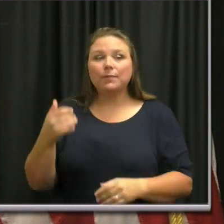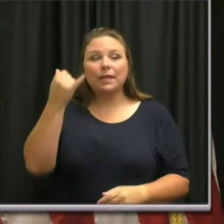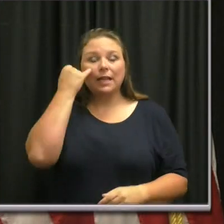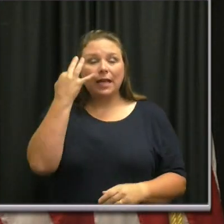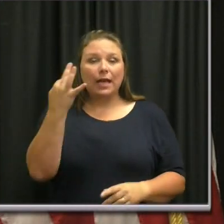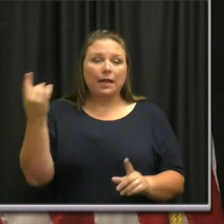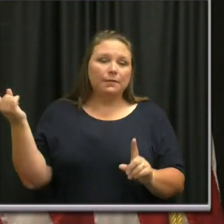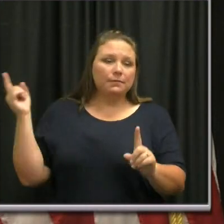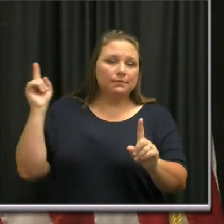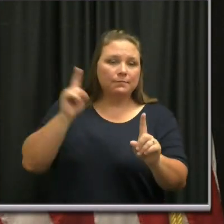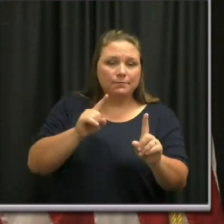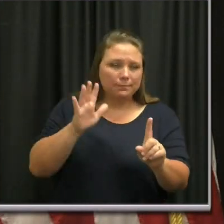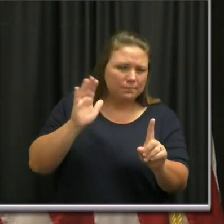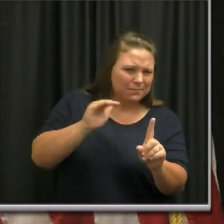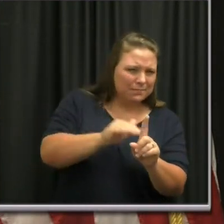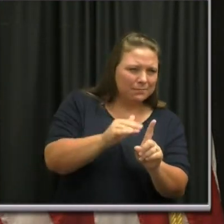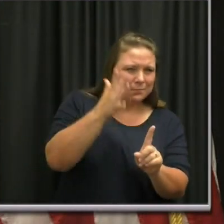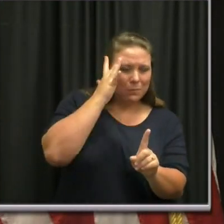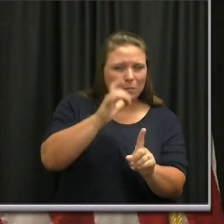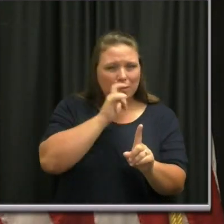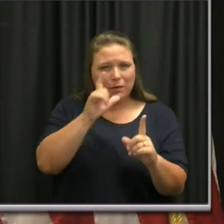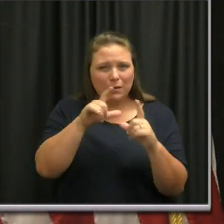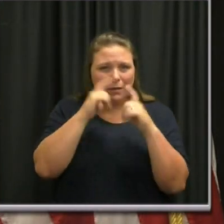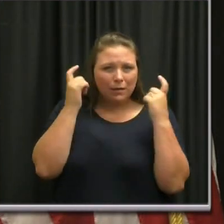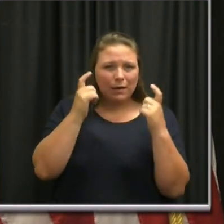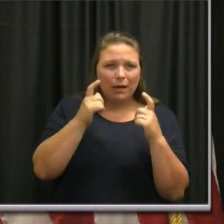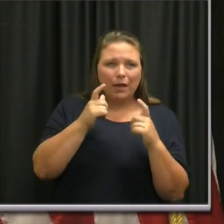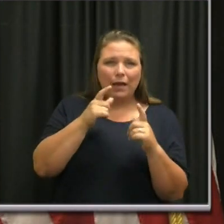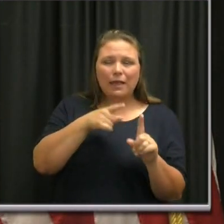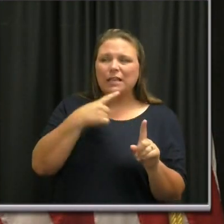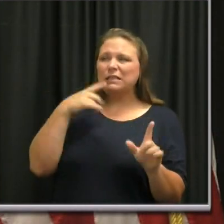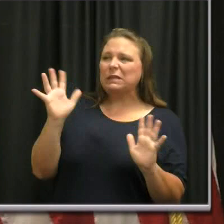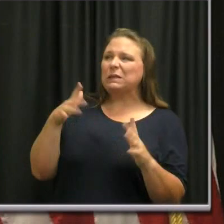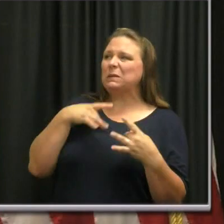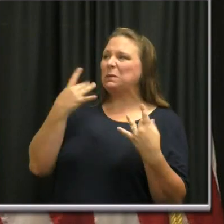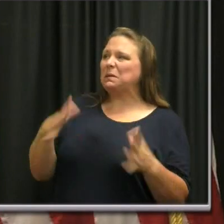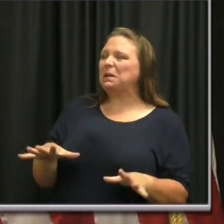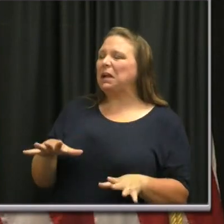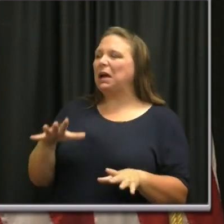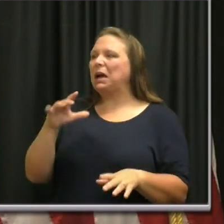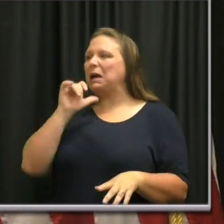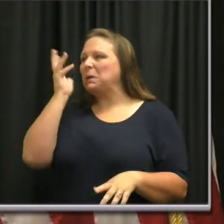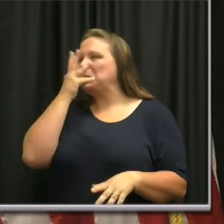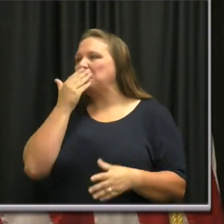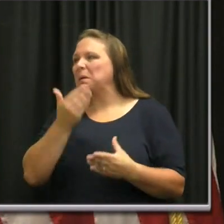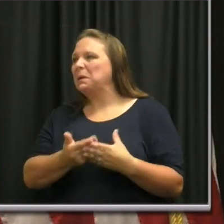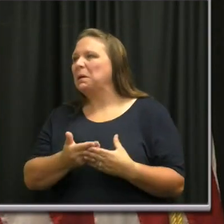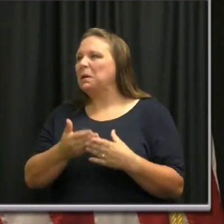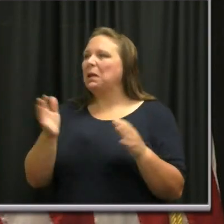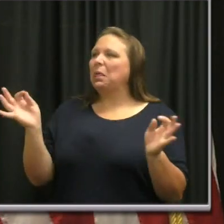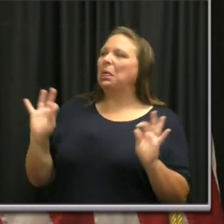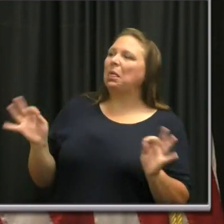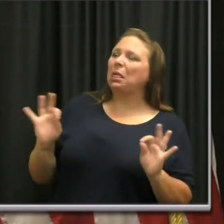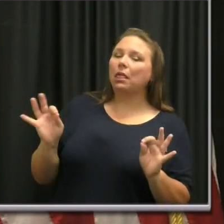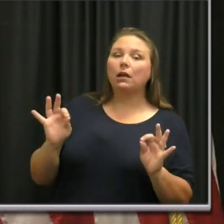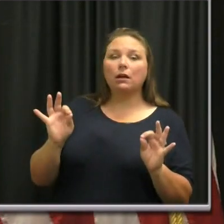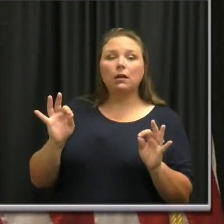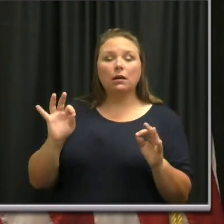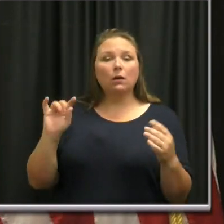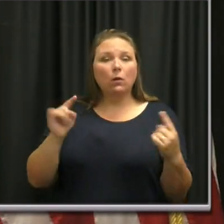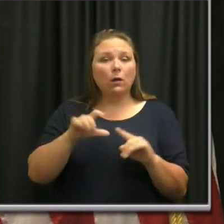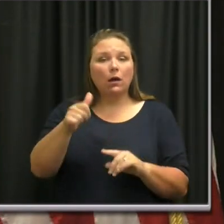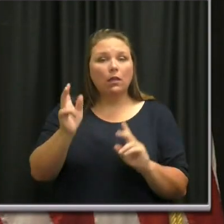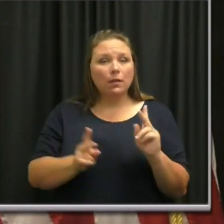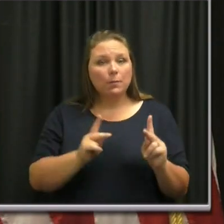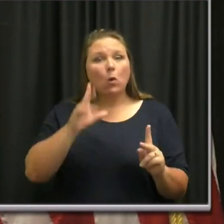it and people are, you know, out of vanity, really not wearing masks and actively endangering other people,